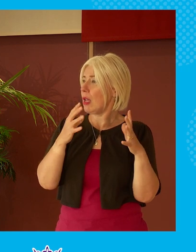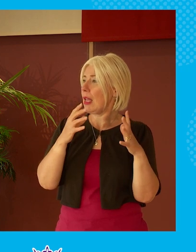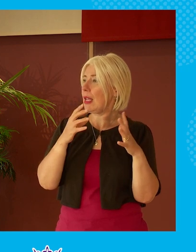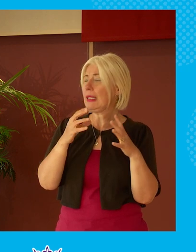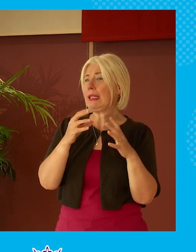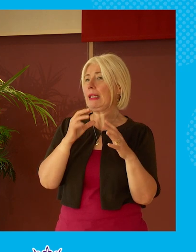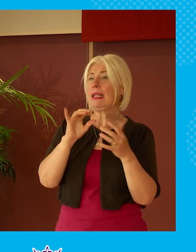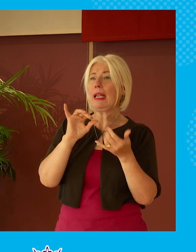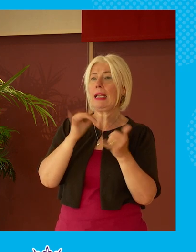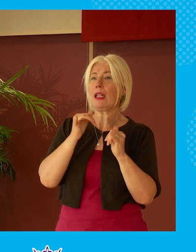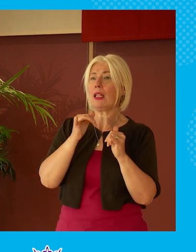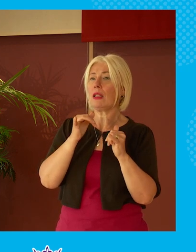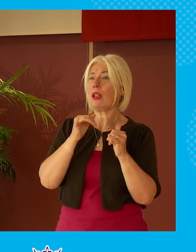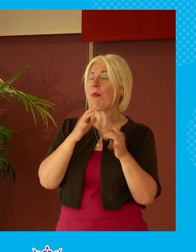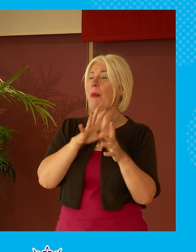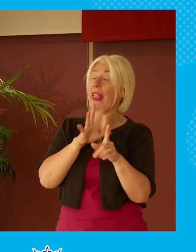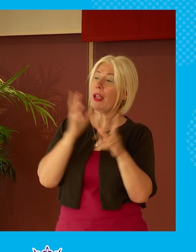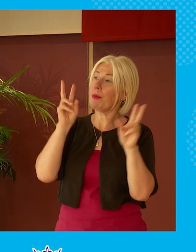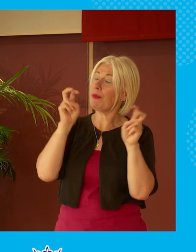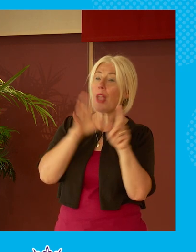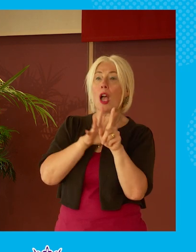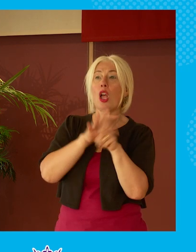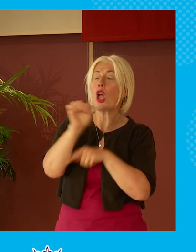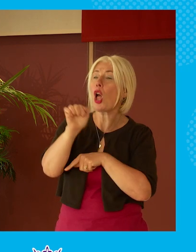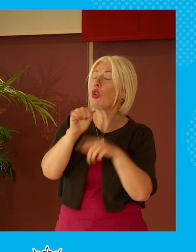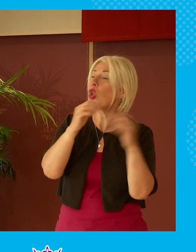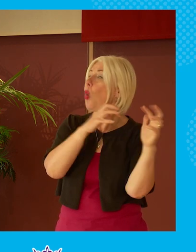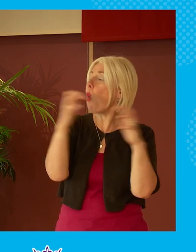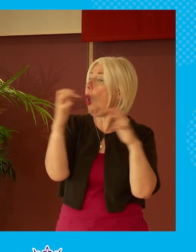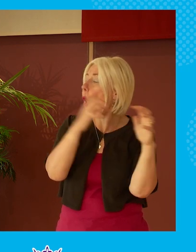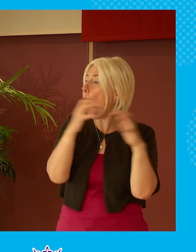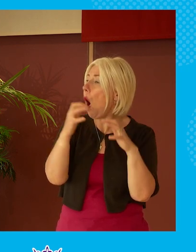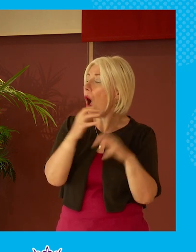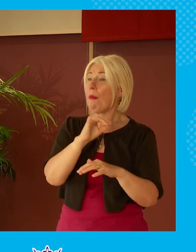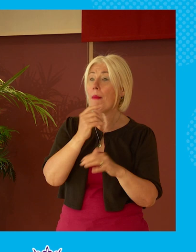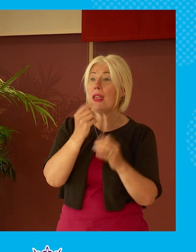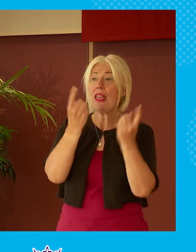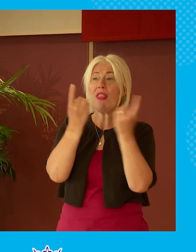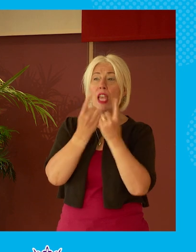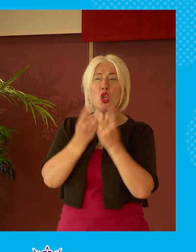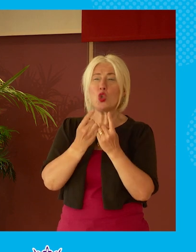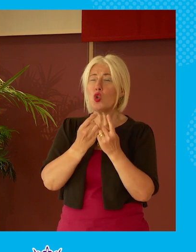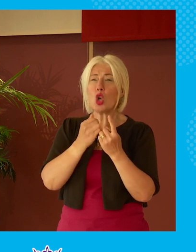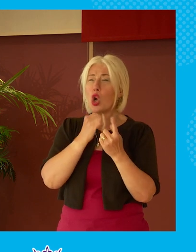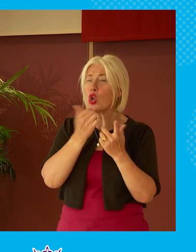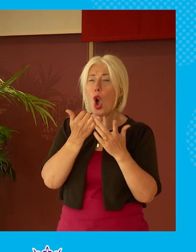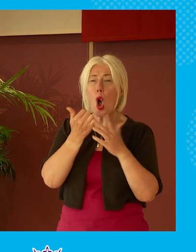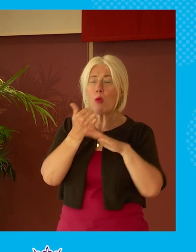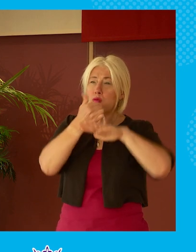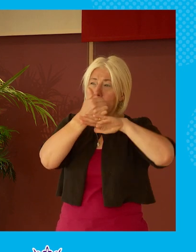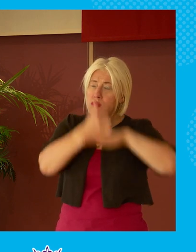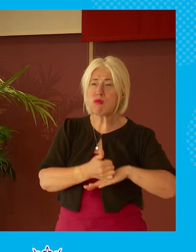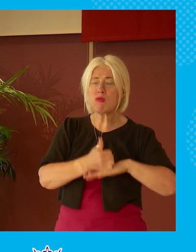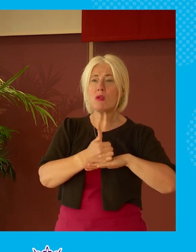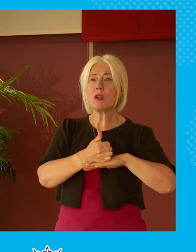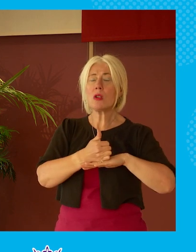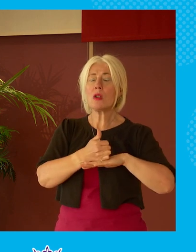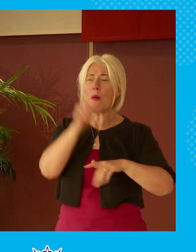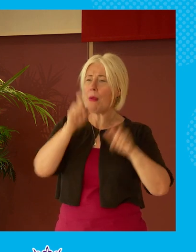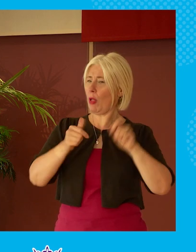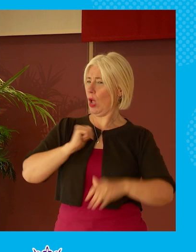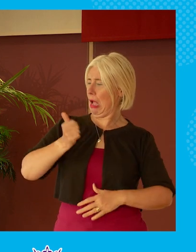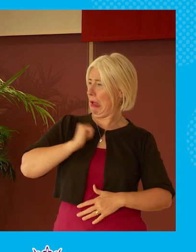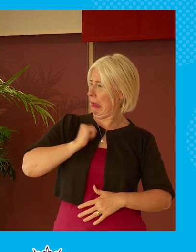simplistic as as else as culture war maybe the issues that actually aren't fundamental and and people weren't anticipating